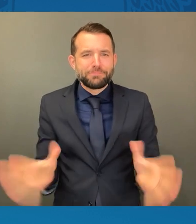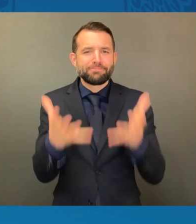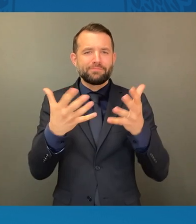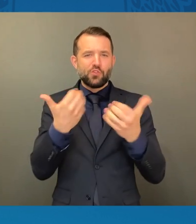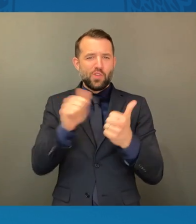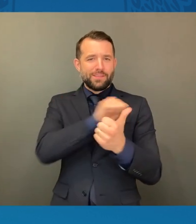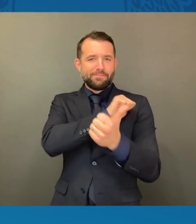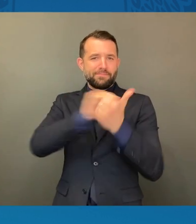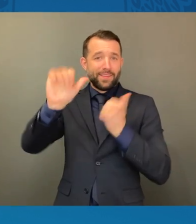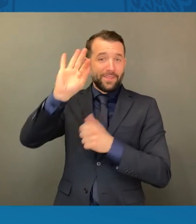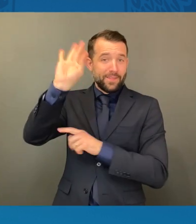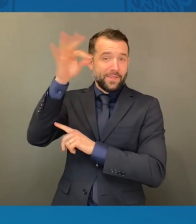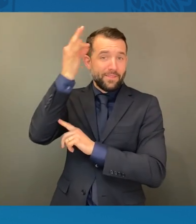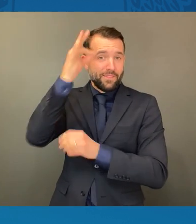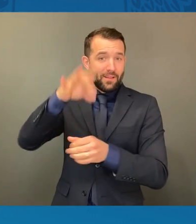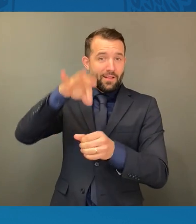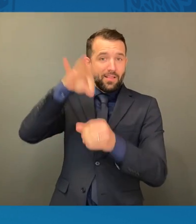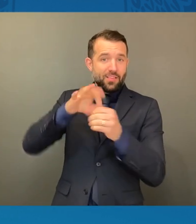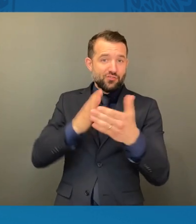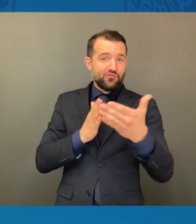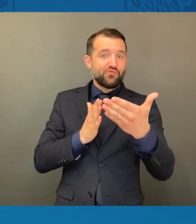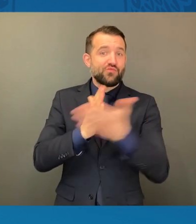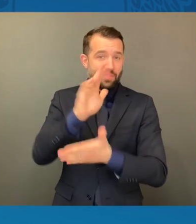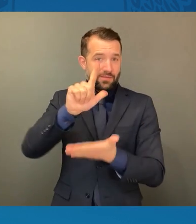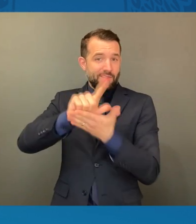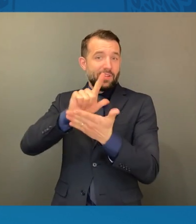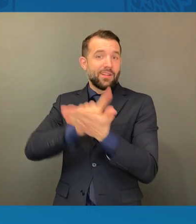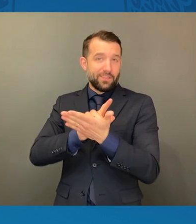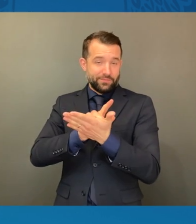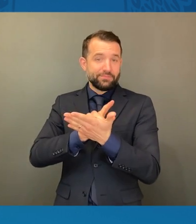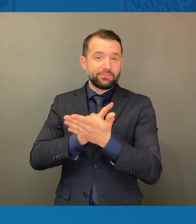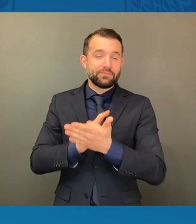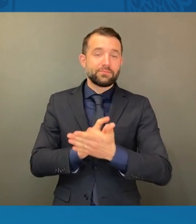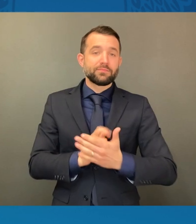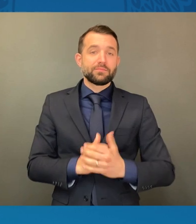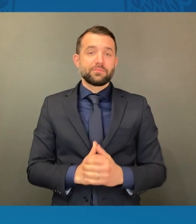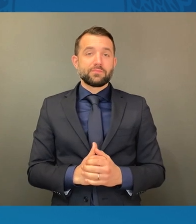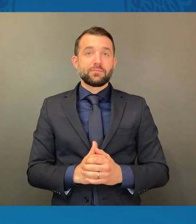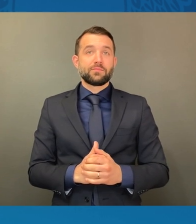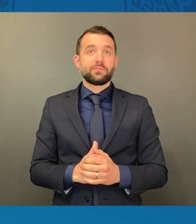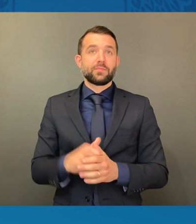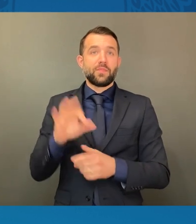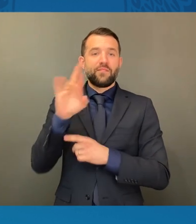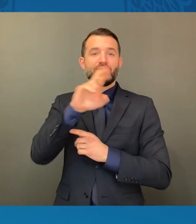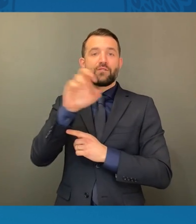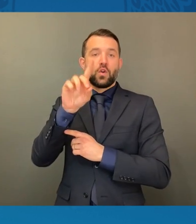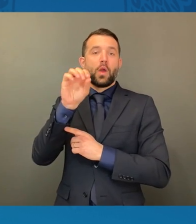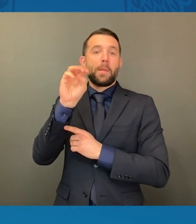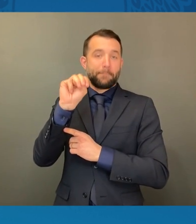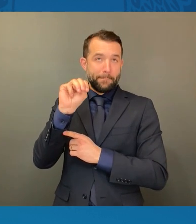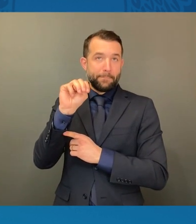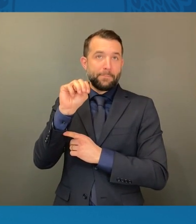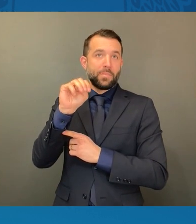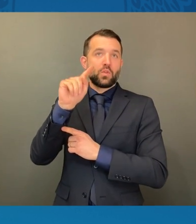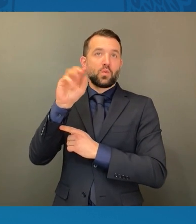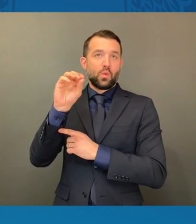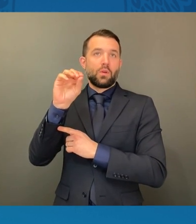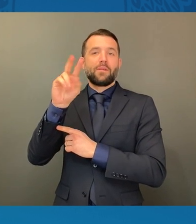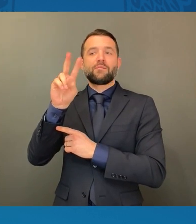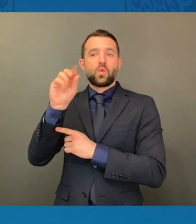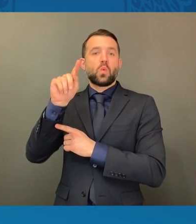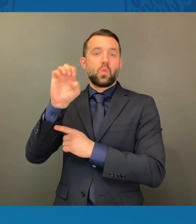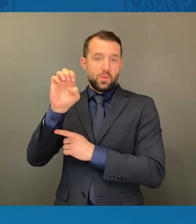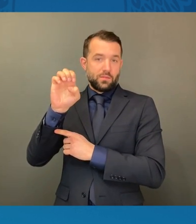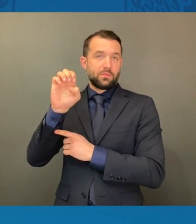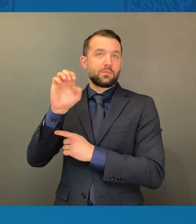legislation. We brought the Freedom to Vote Act and, yes, the John Lewis Voting Rights